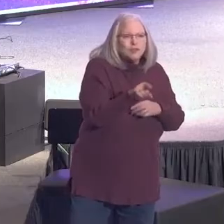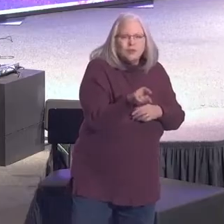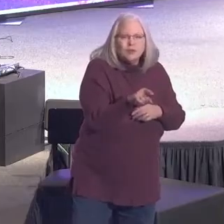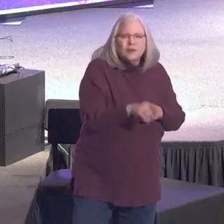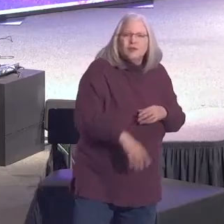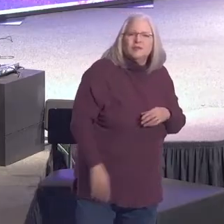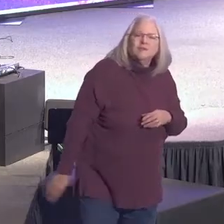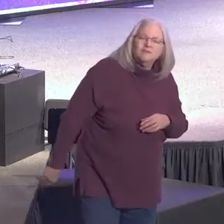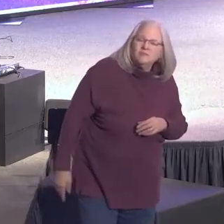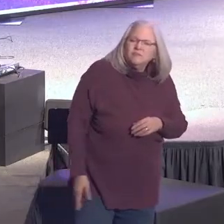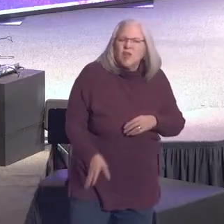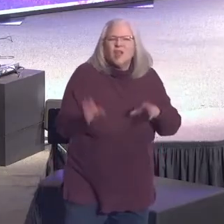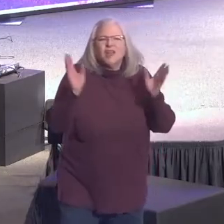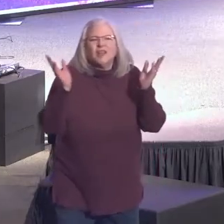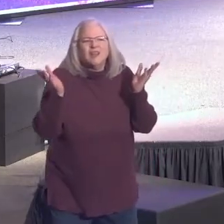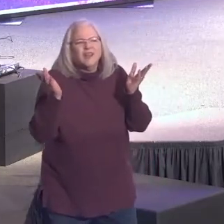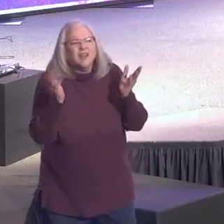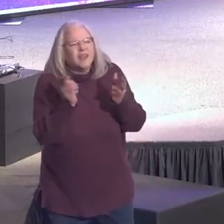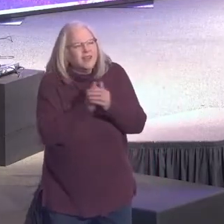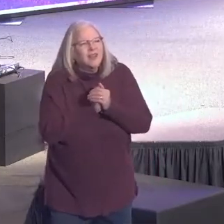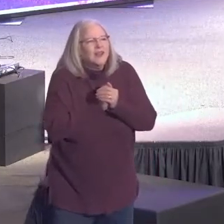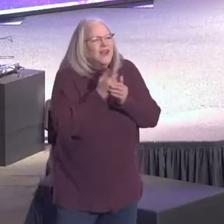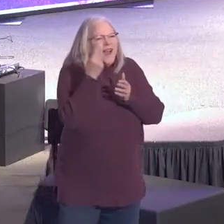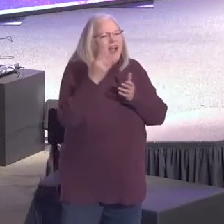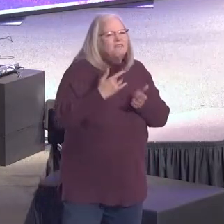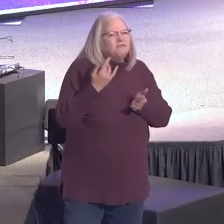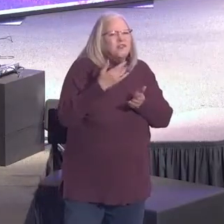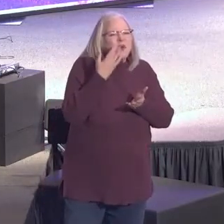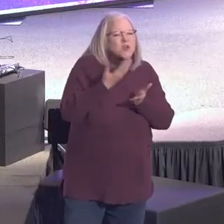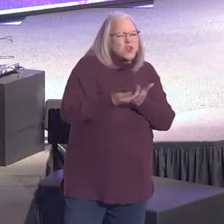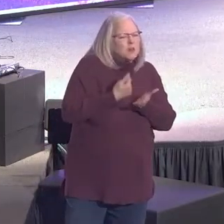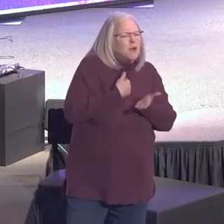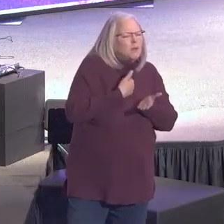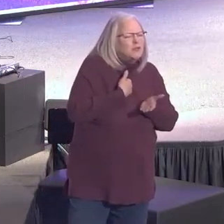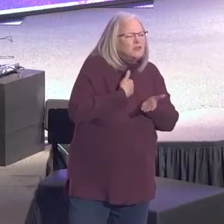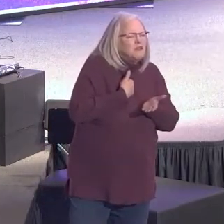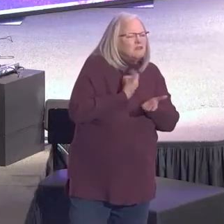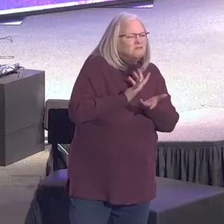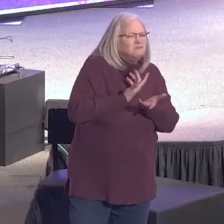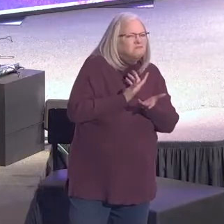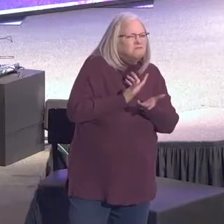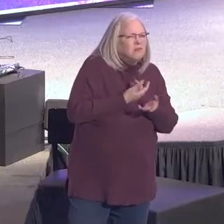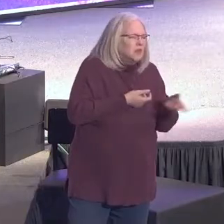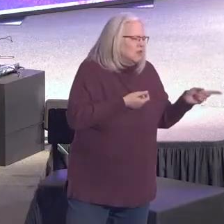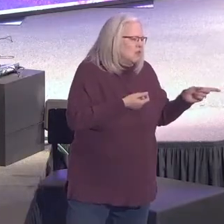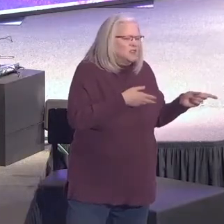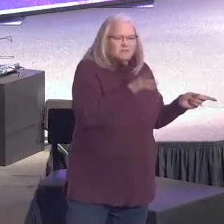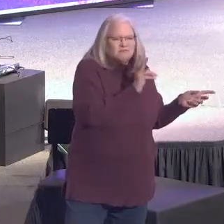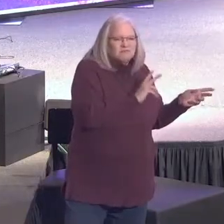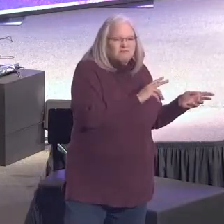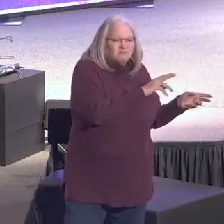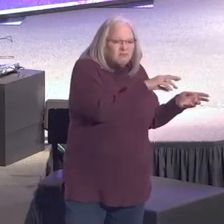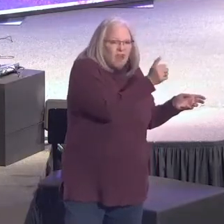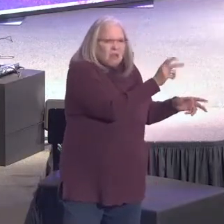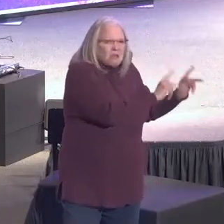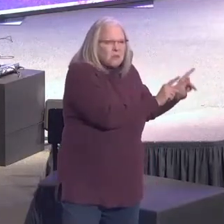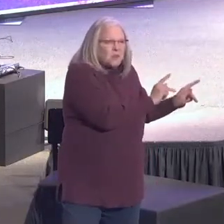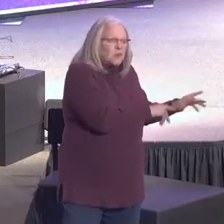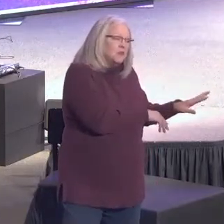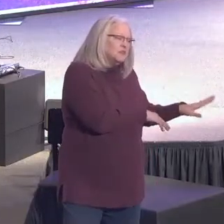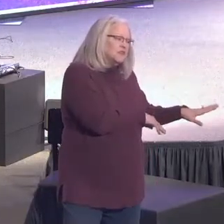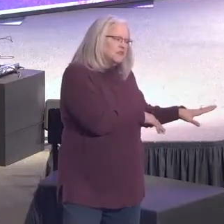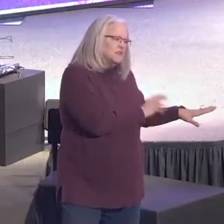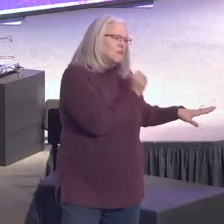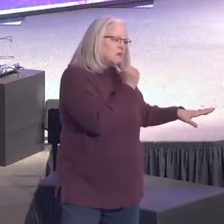not an F. I think I'm a C minus. I mean, I'm pretty good. I'm not as bad as some of those other, you know those other people? I'm not quite as bad as them. I